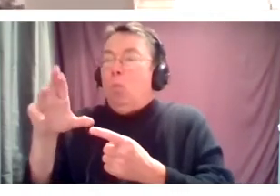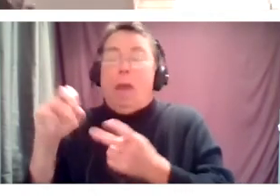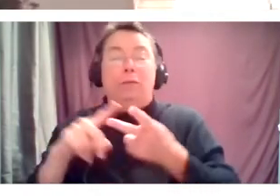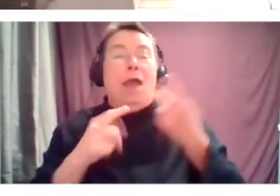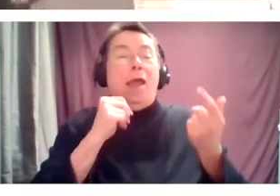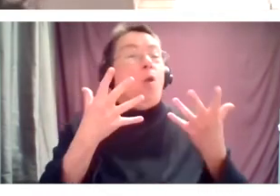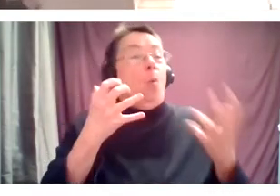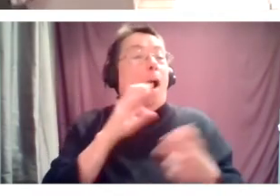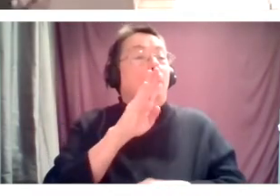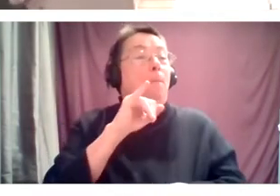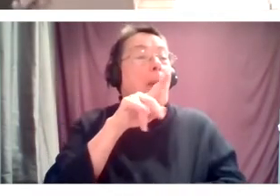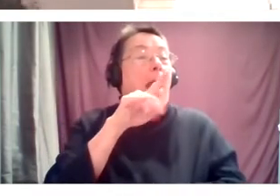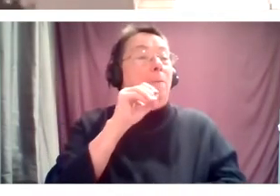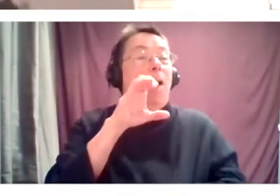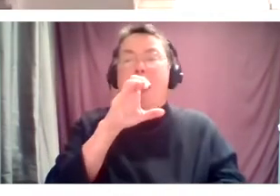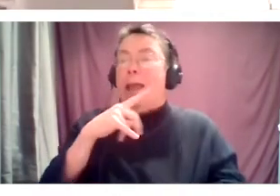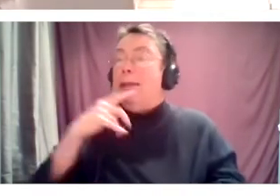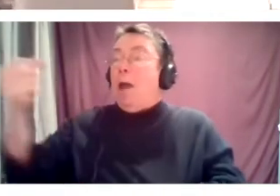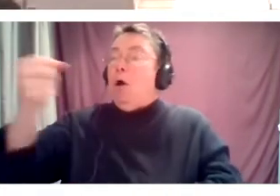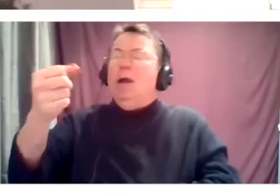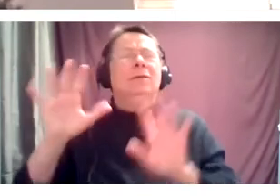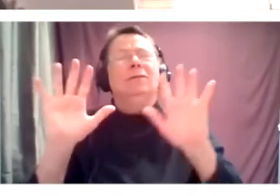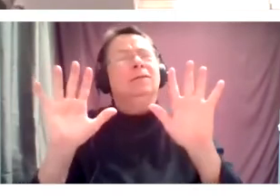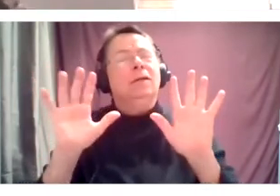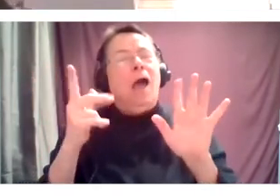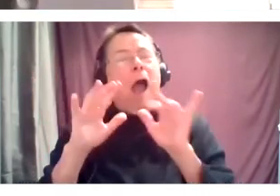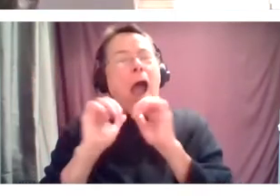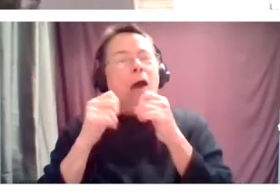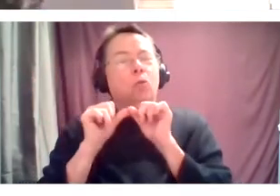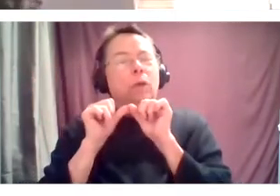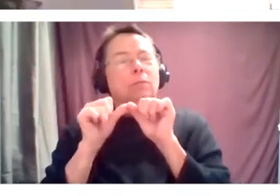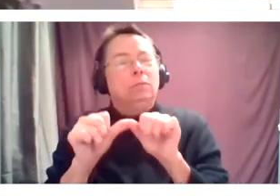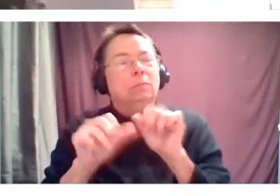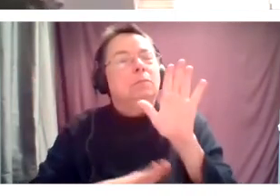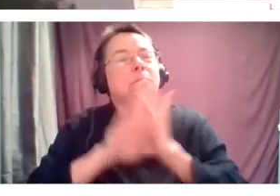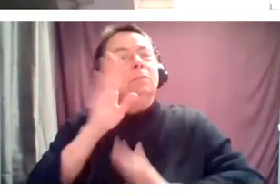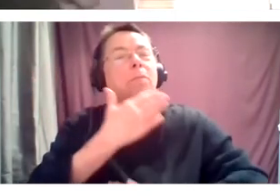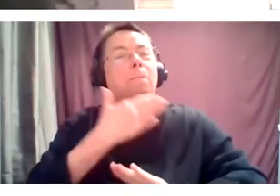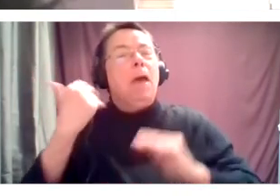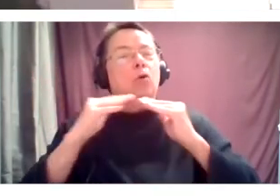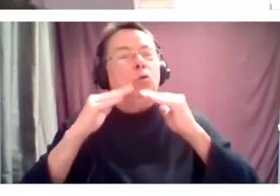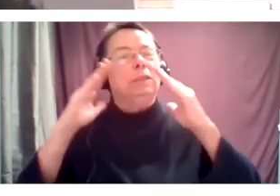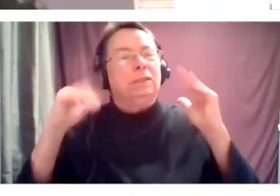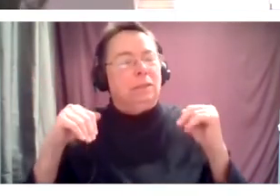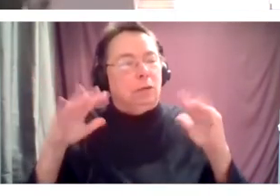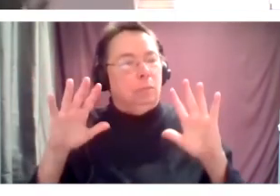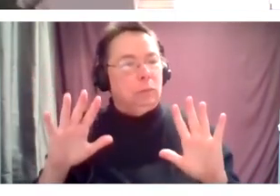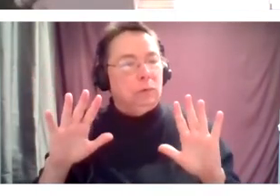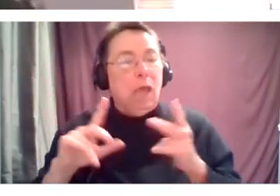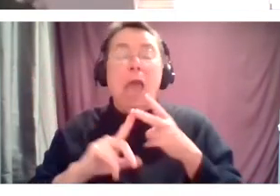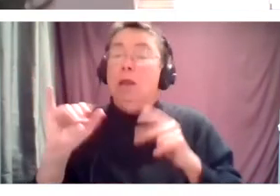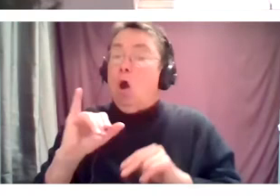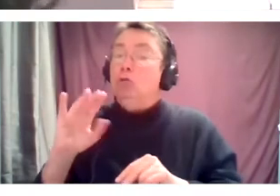here, right? Like how are we continuing to build better systems? And I think also to Michael's point, right, the,